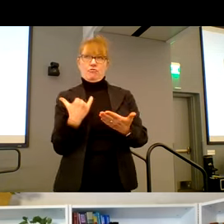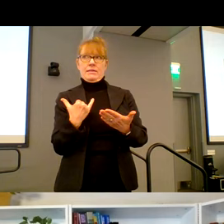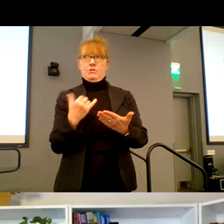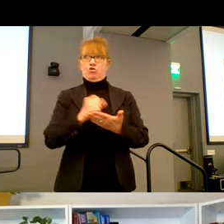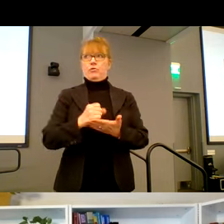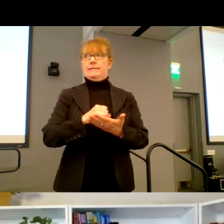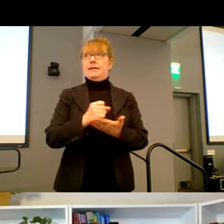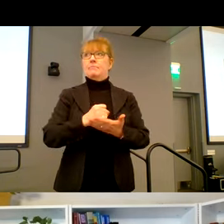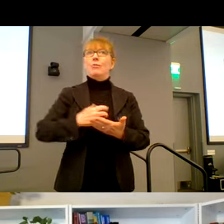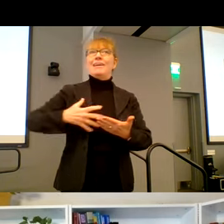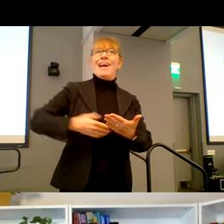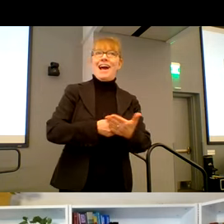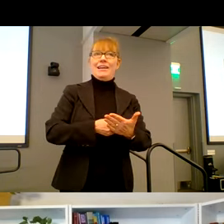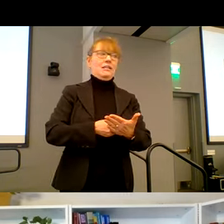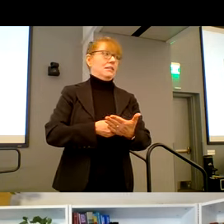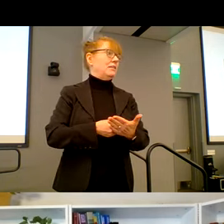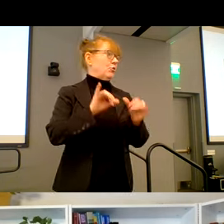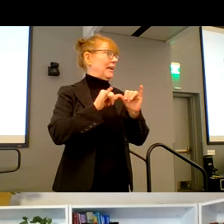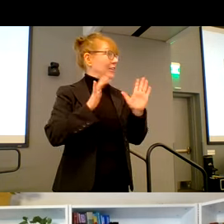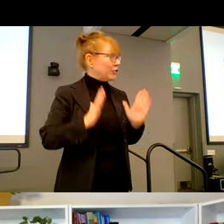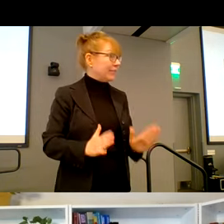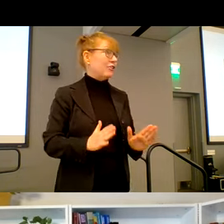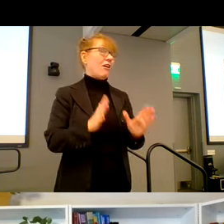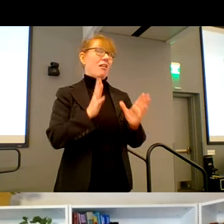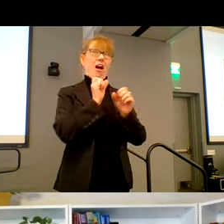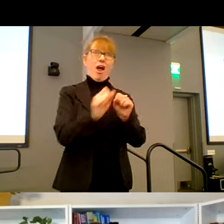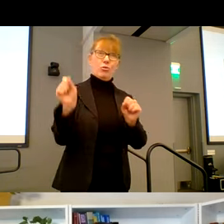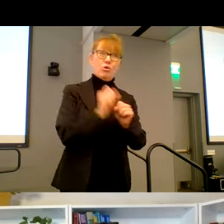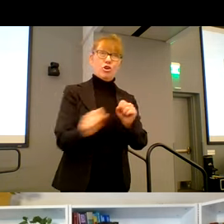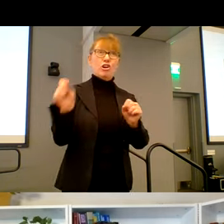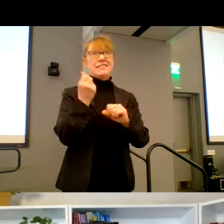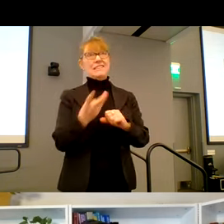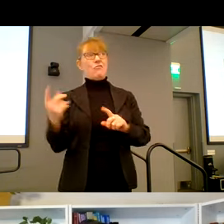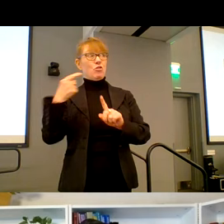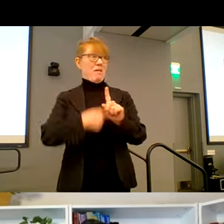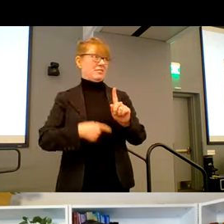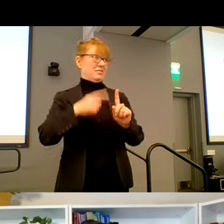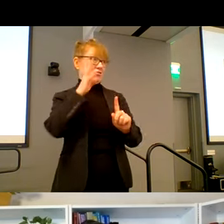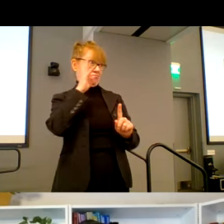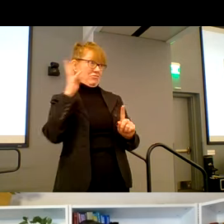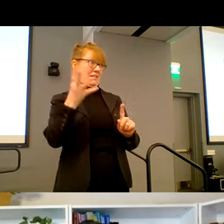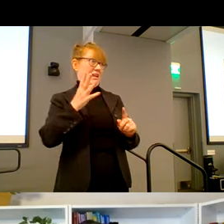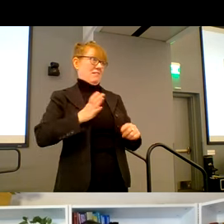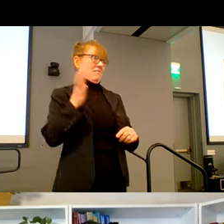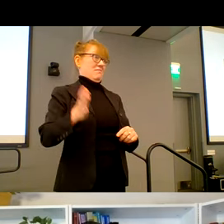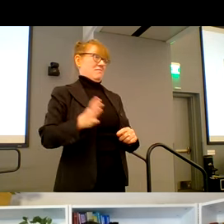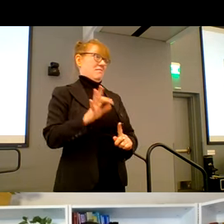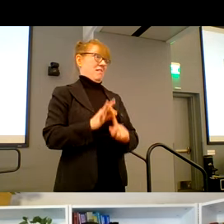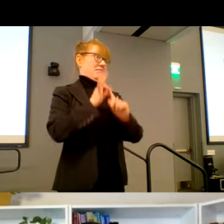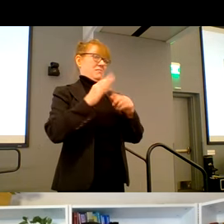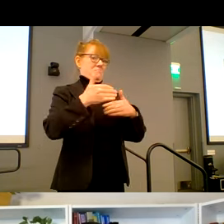simply adding that. And that took an engineer and took a lot of work. took several months to actually fabricate this custom box that we sent over to the UK for him.